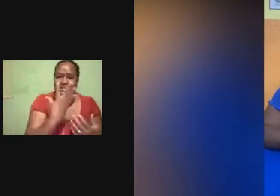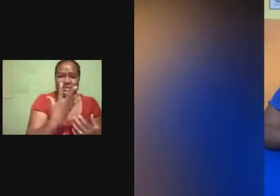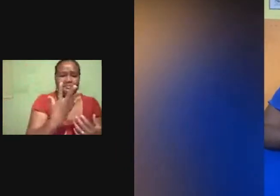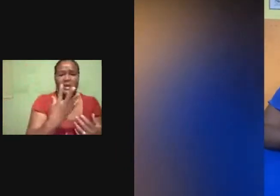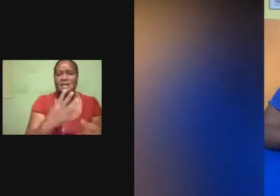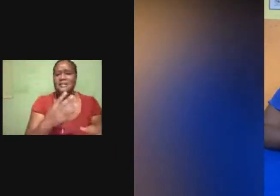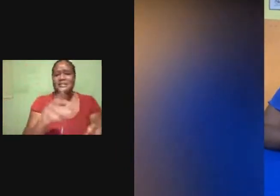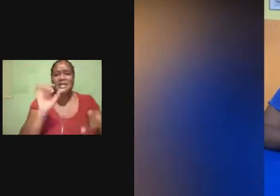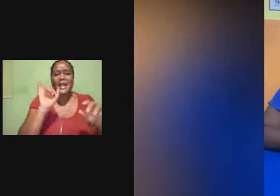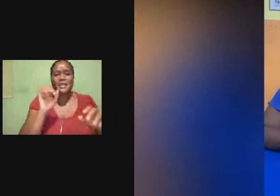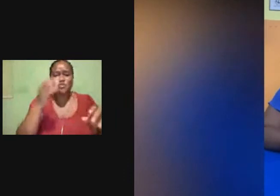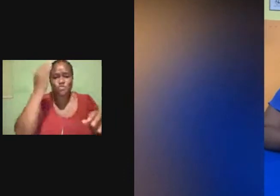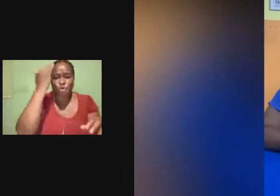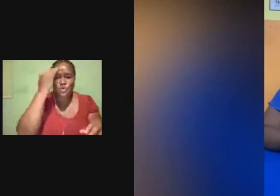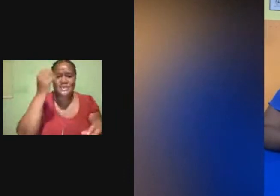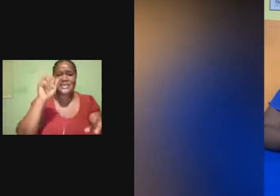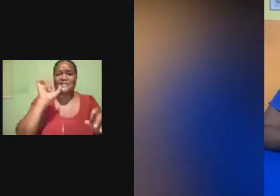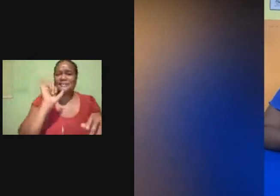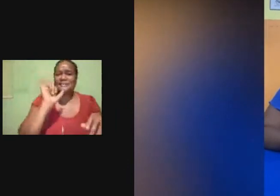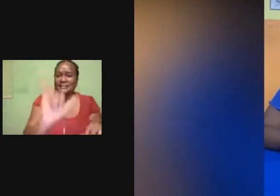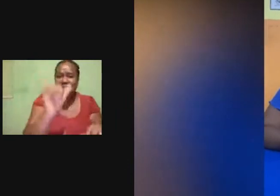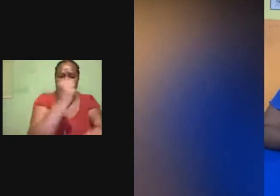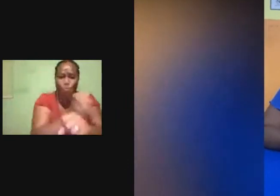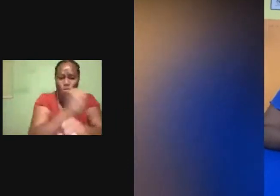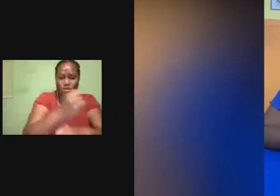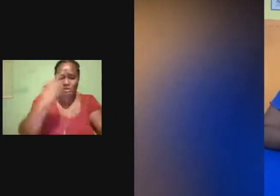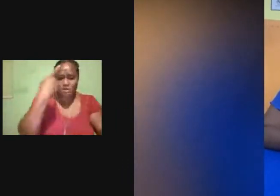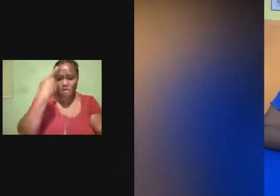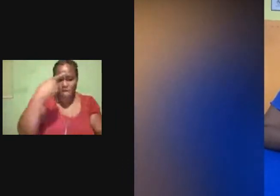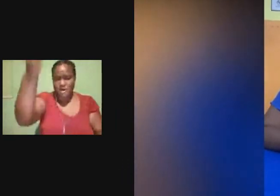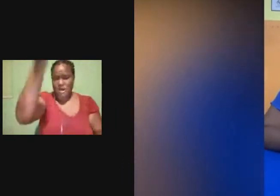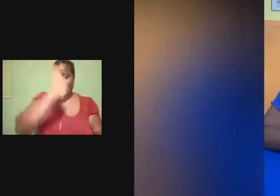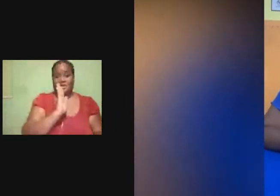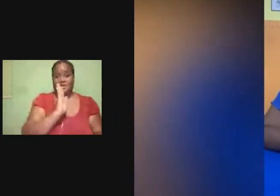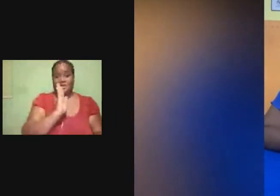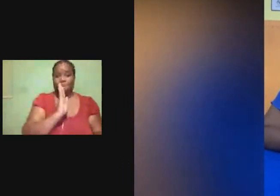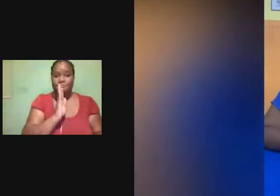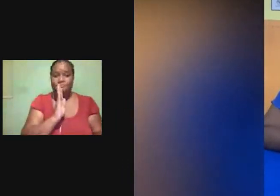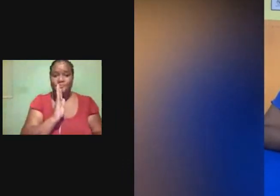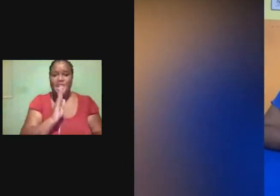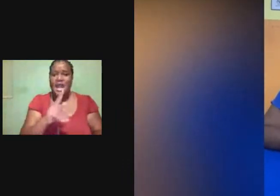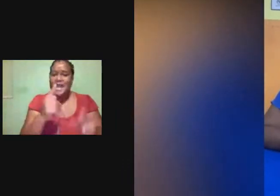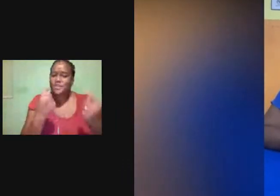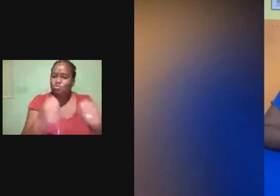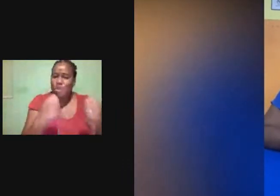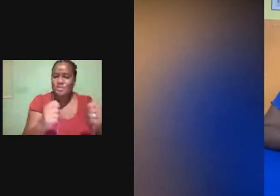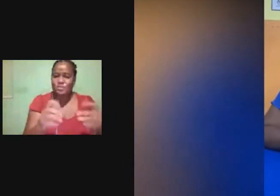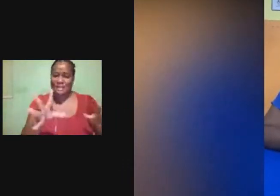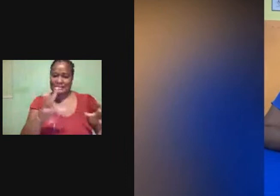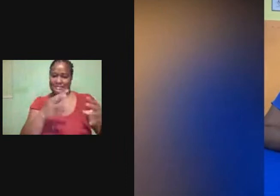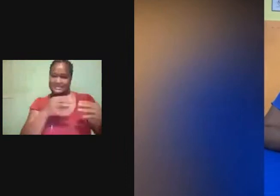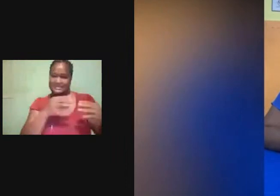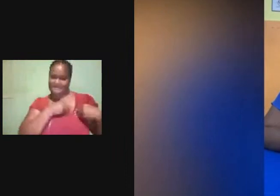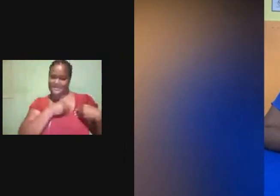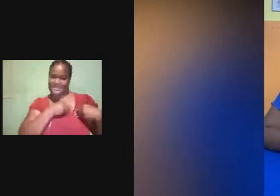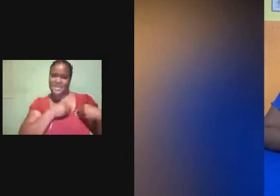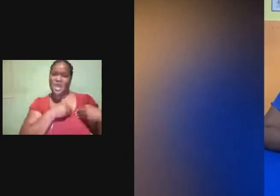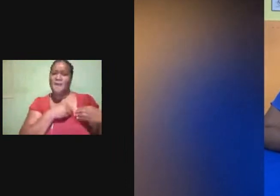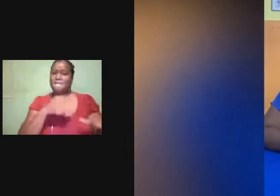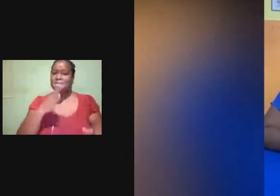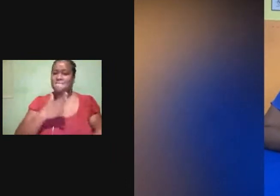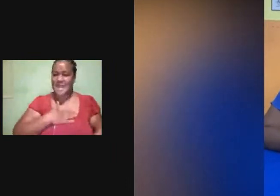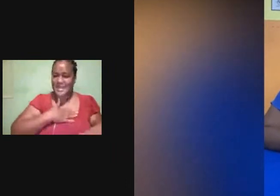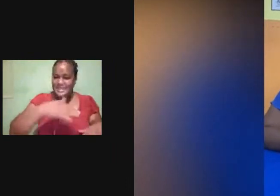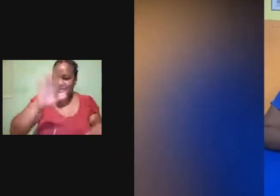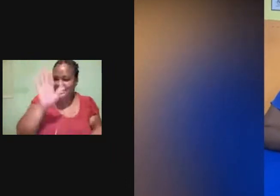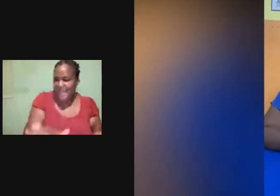I try to accept autism. Which is not one of the easiest things. But it's